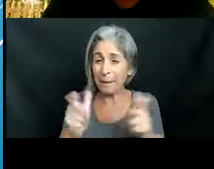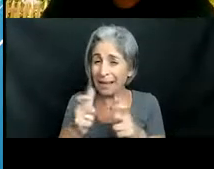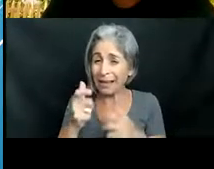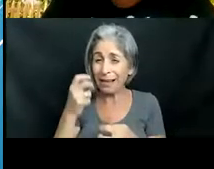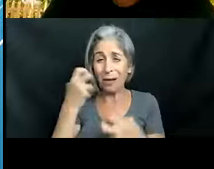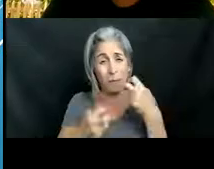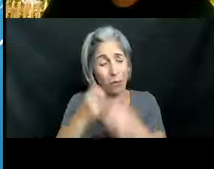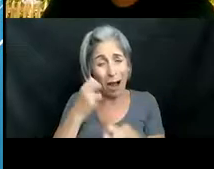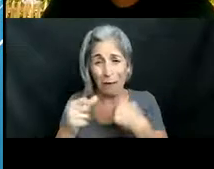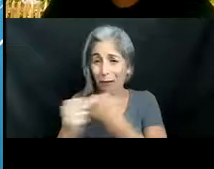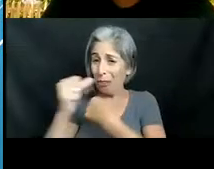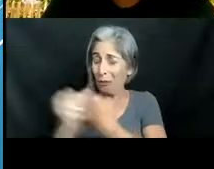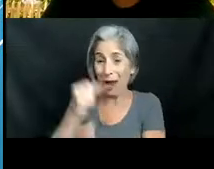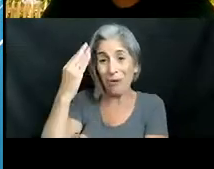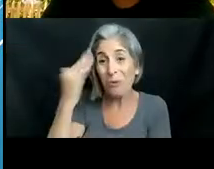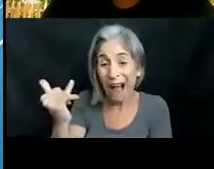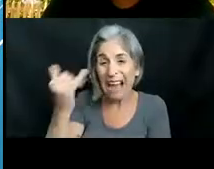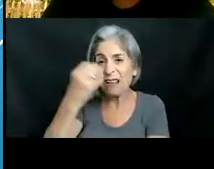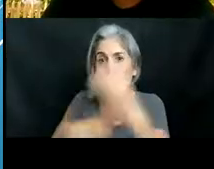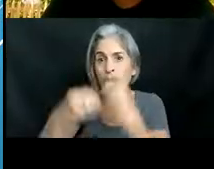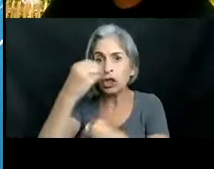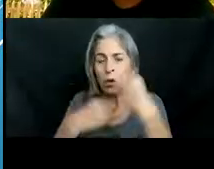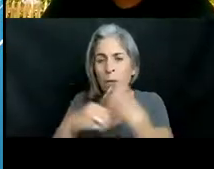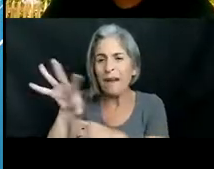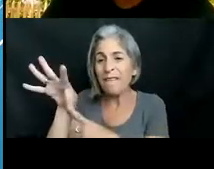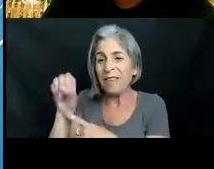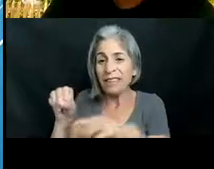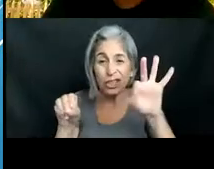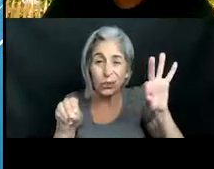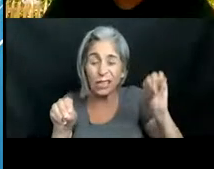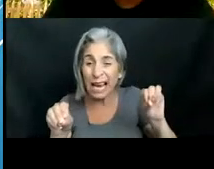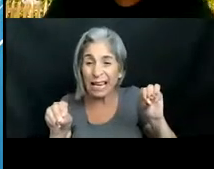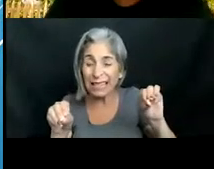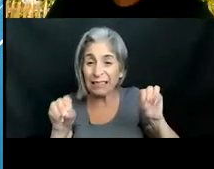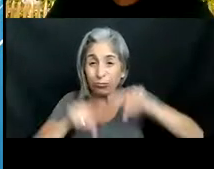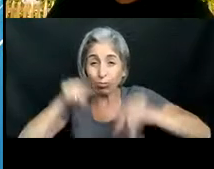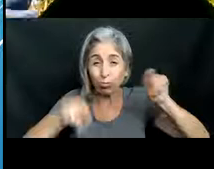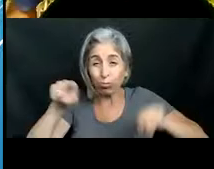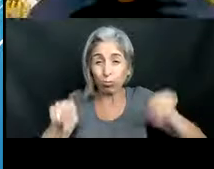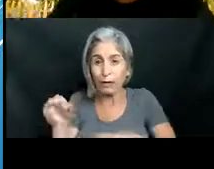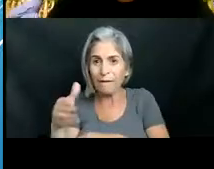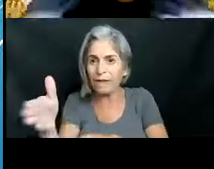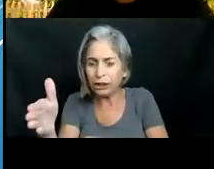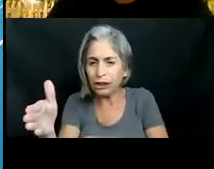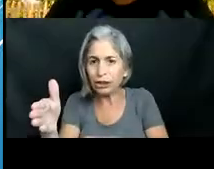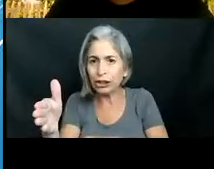threat is because they consume 50 to 90 different species of fish and invertebrates and they will just keep eating even when